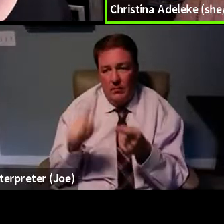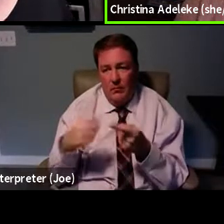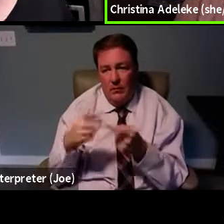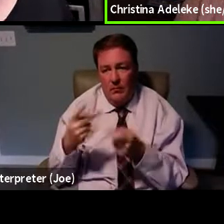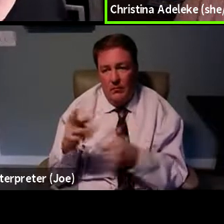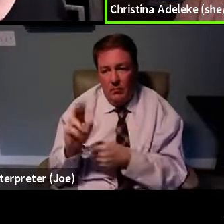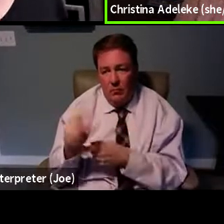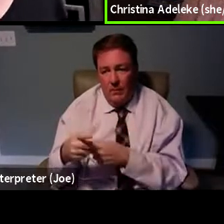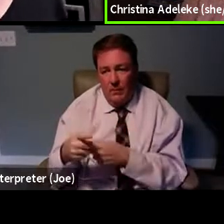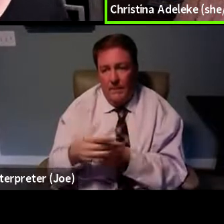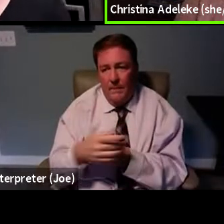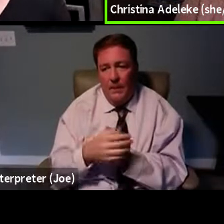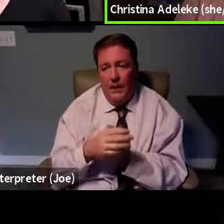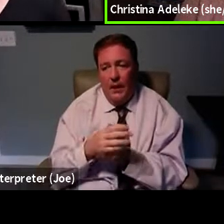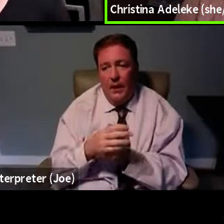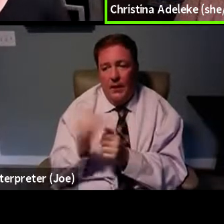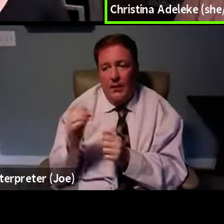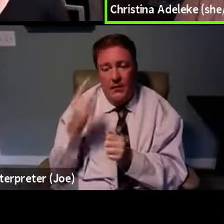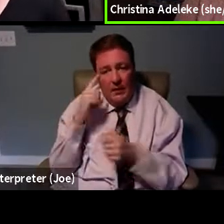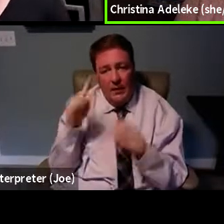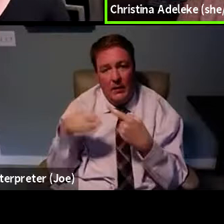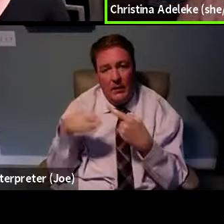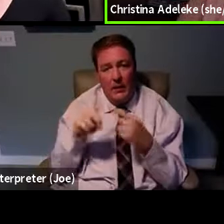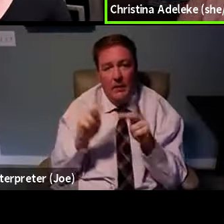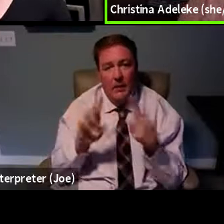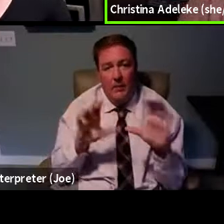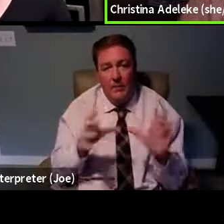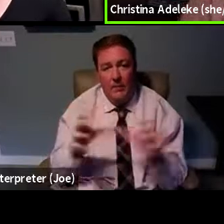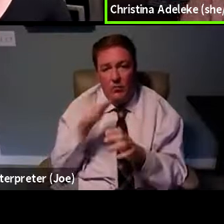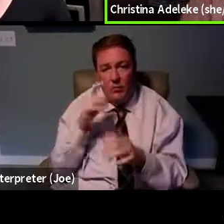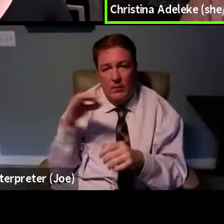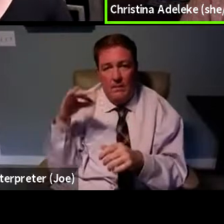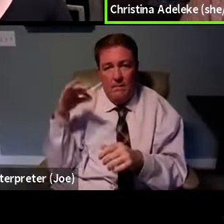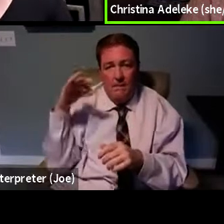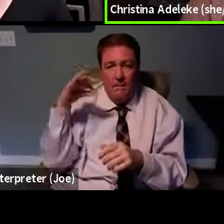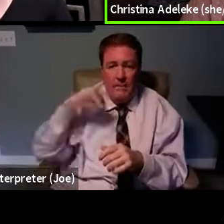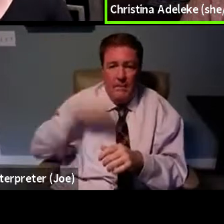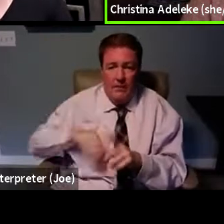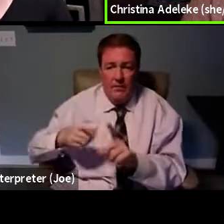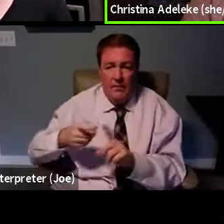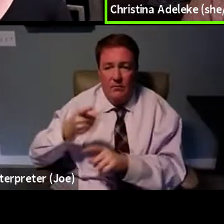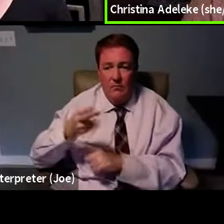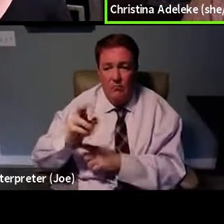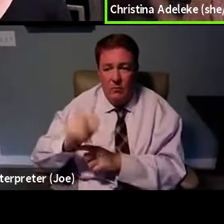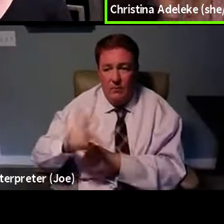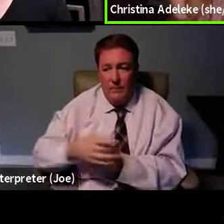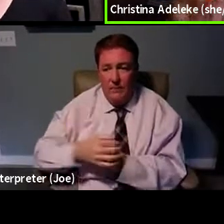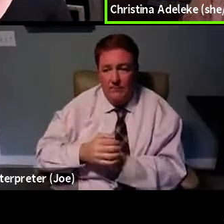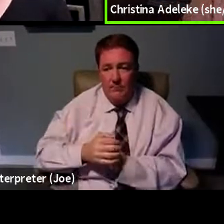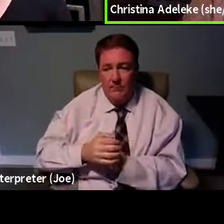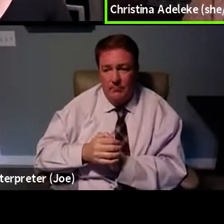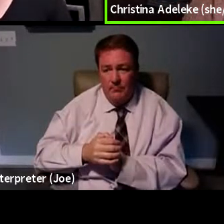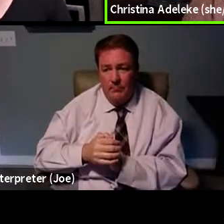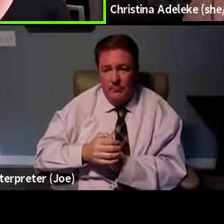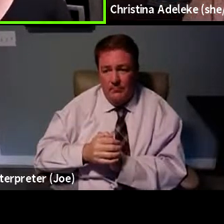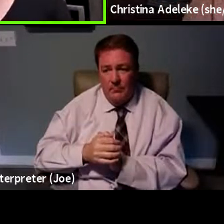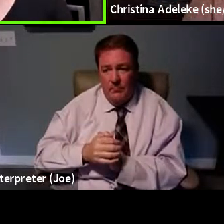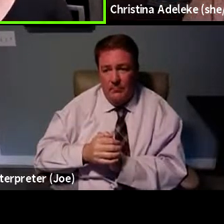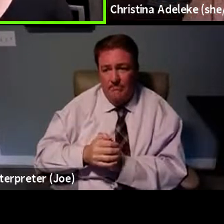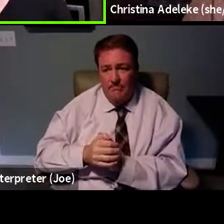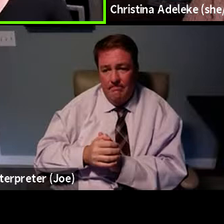thinking about populations who would benefit from PrEP. So, yeah, all of that ties together.